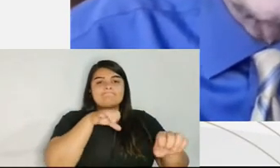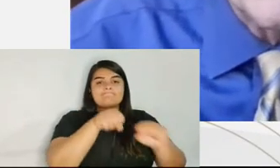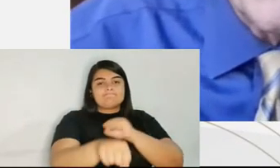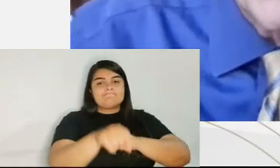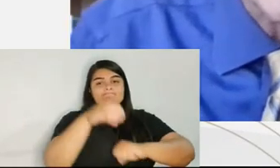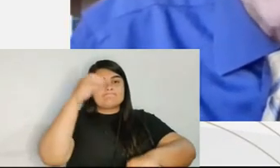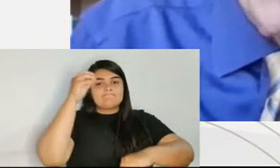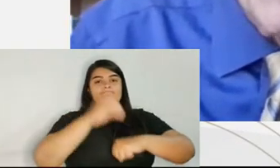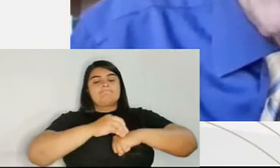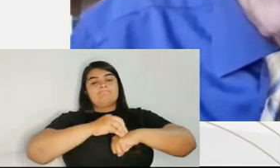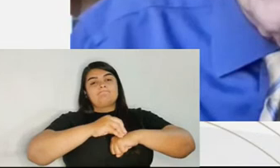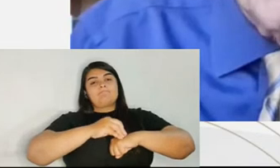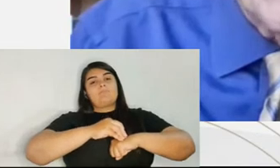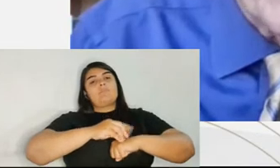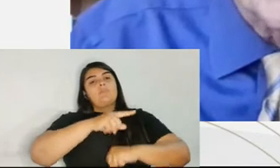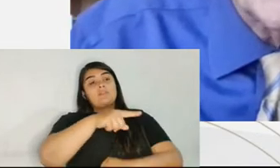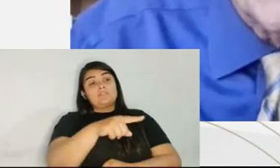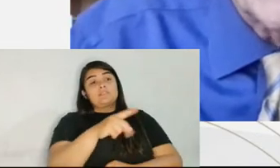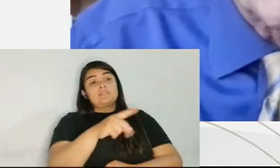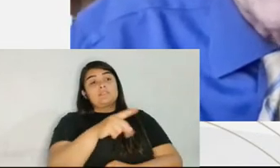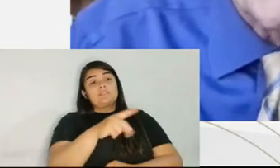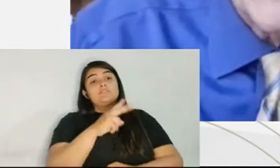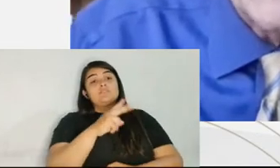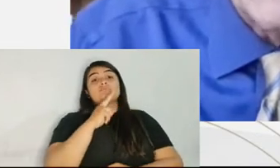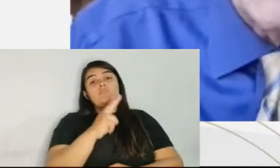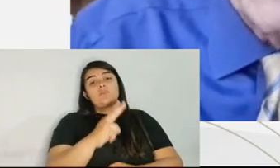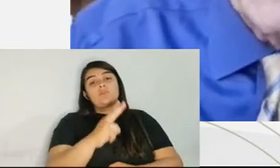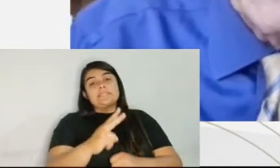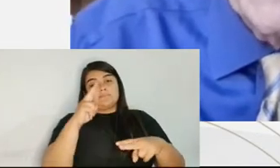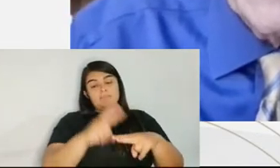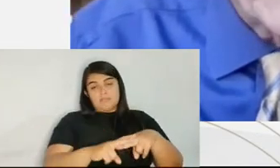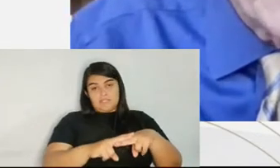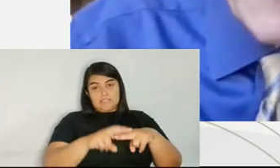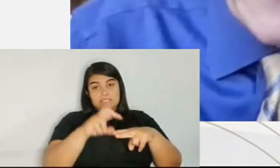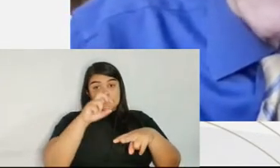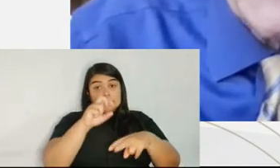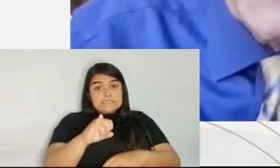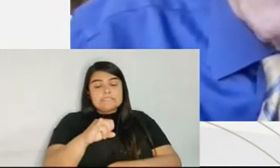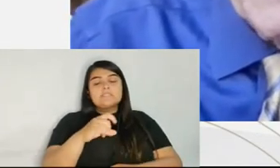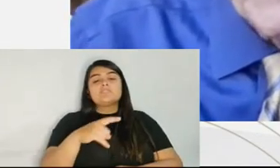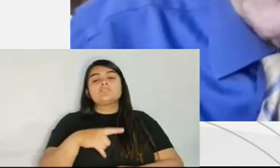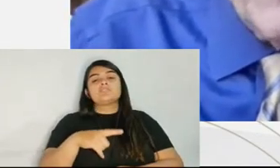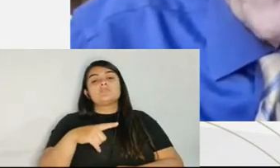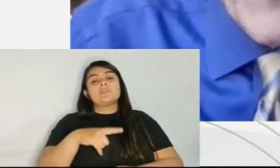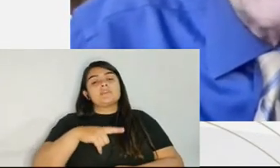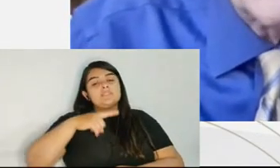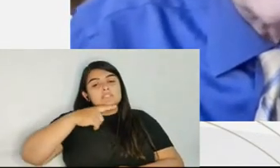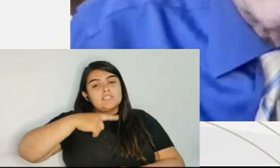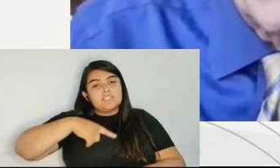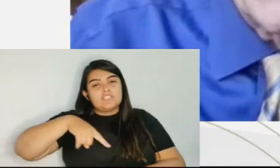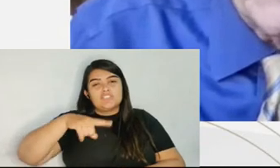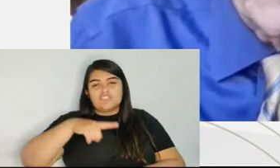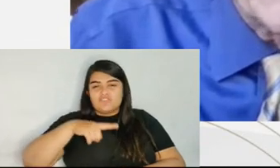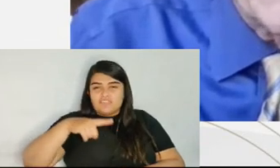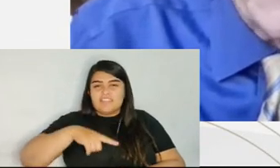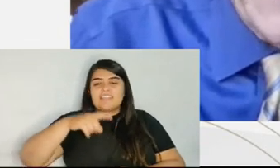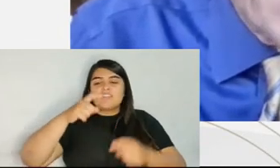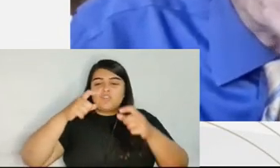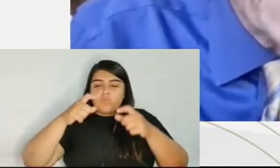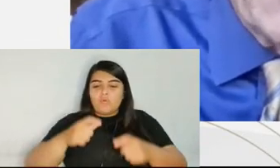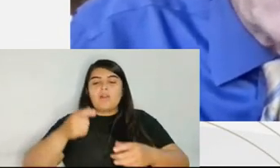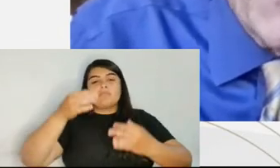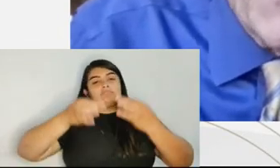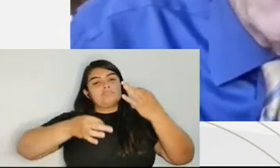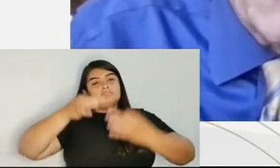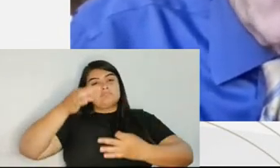Mr. Goldin gone to trial on the murder charge and been convicted, he would have been hemmed. There was no other option. It was a